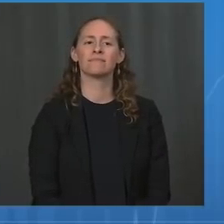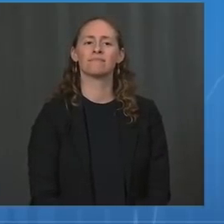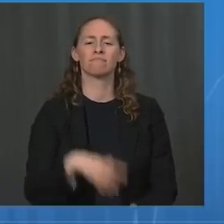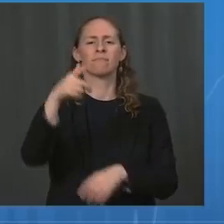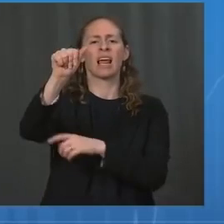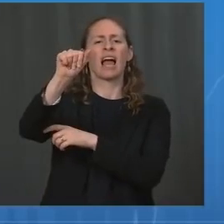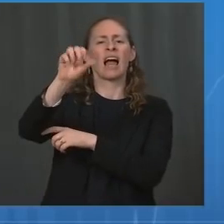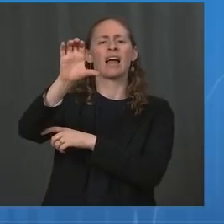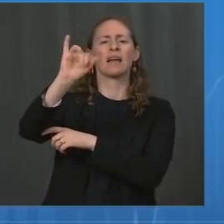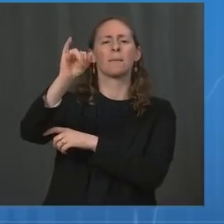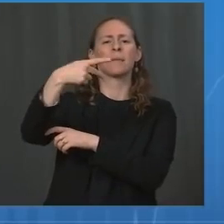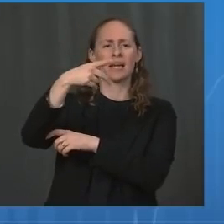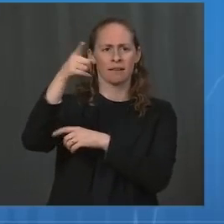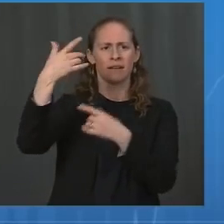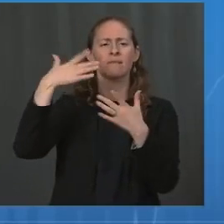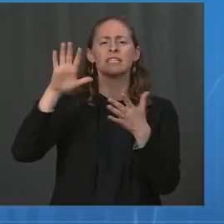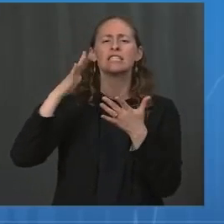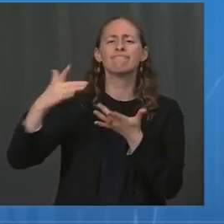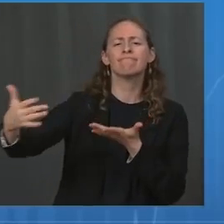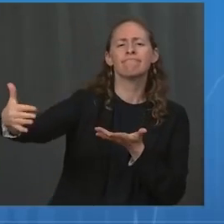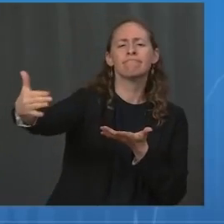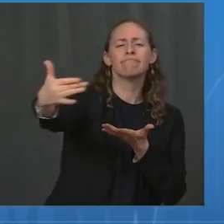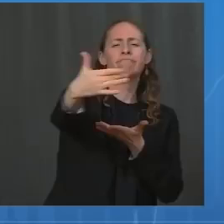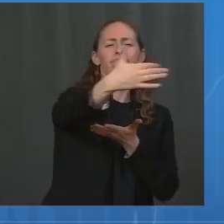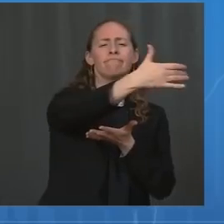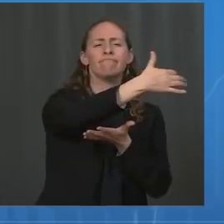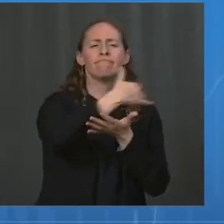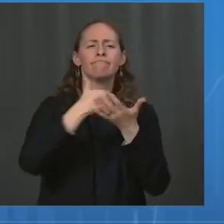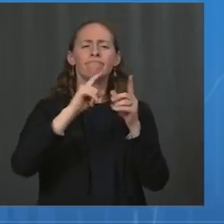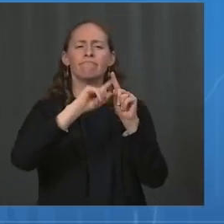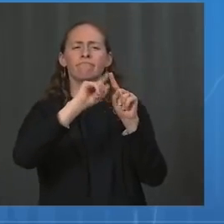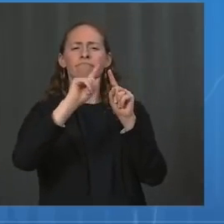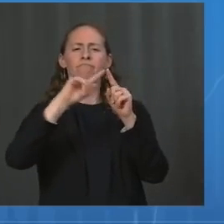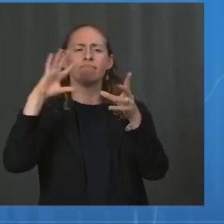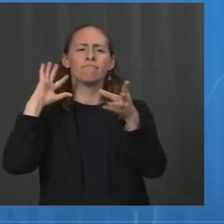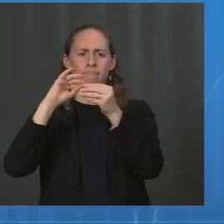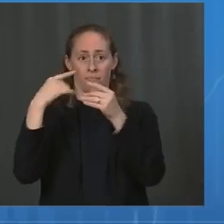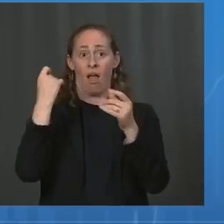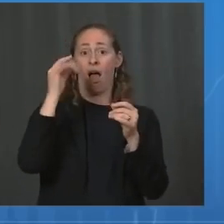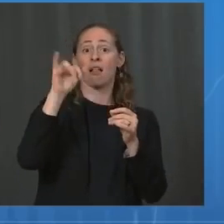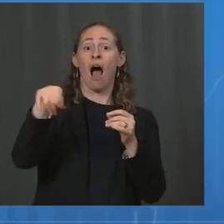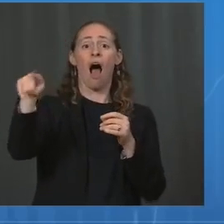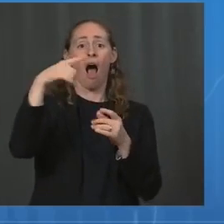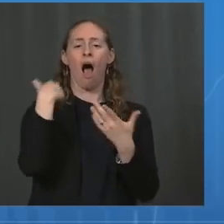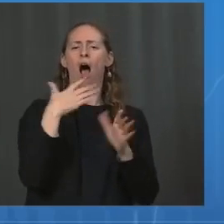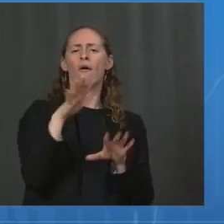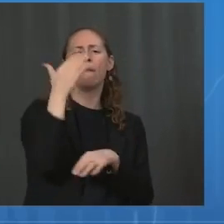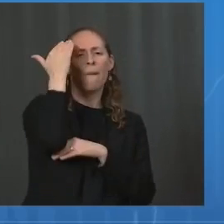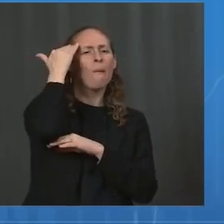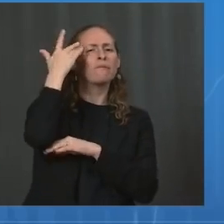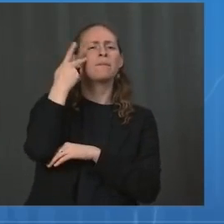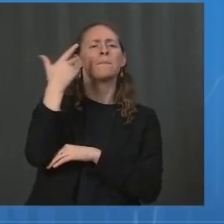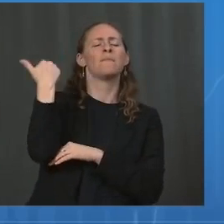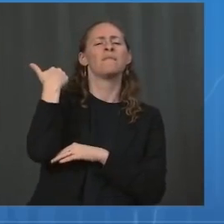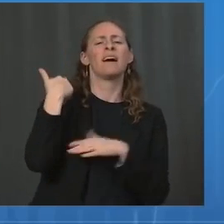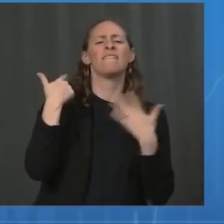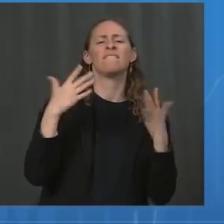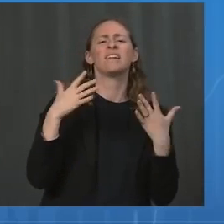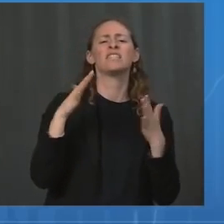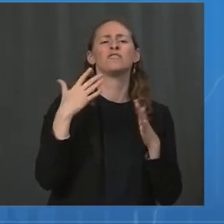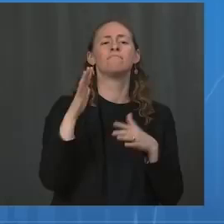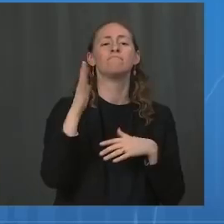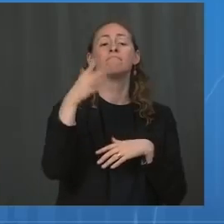data that we reviewed just a few weeks ago, that looked at increased waning with regard to the vaccine effectiveness for infection